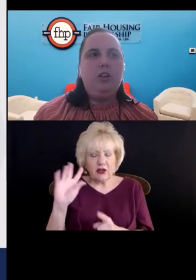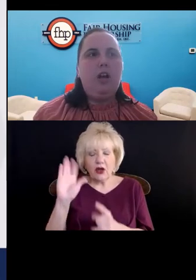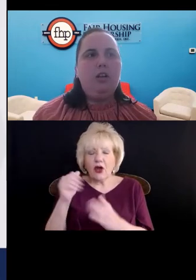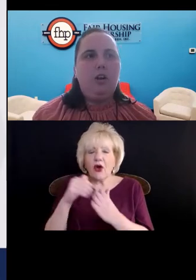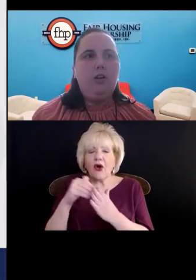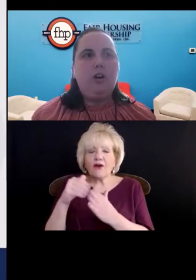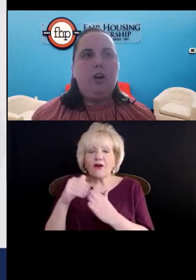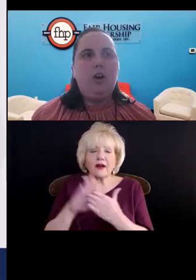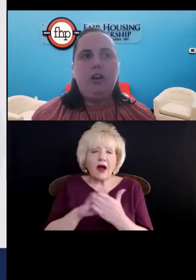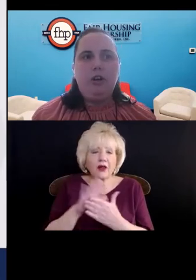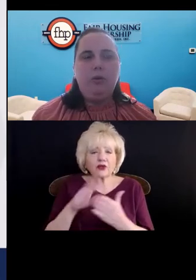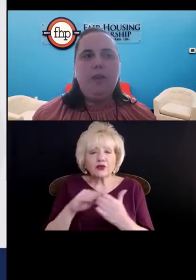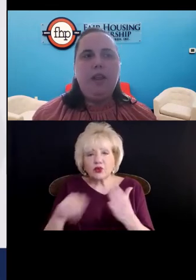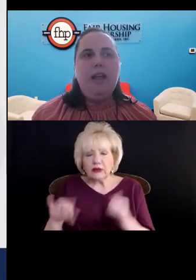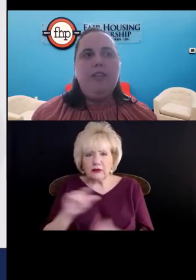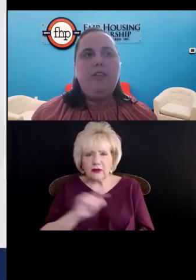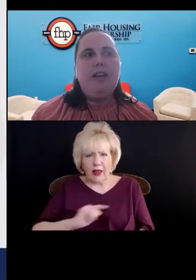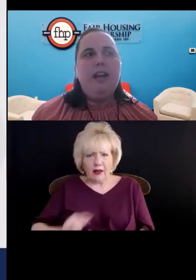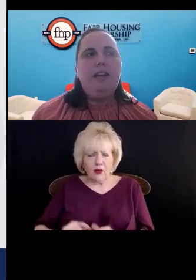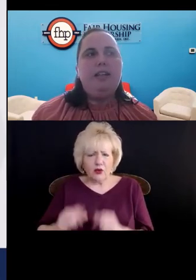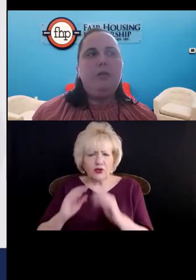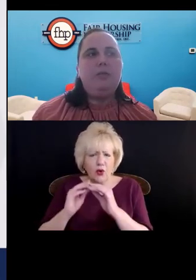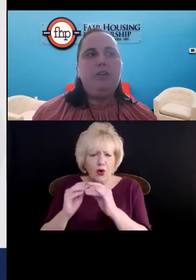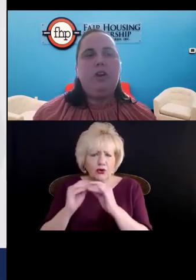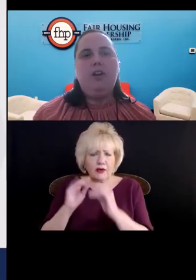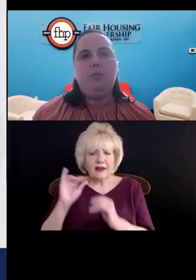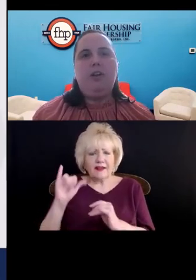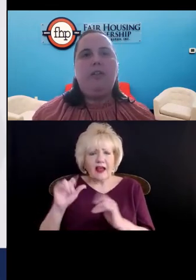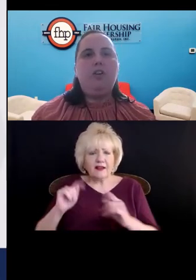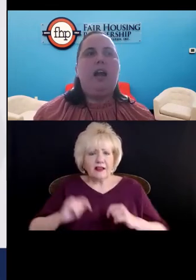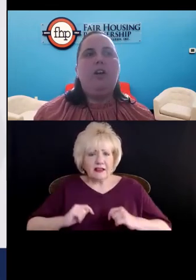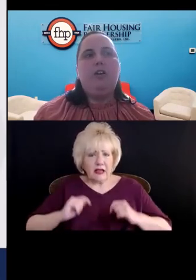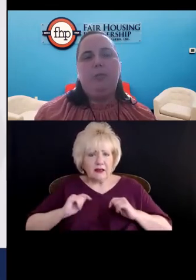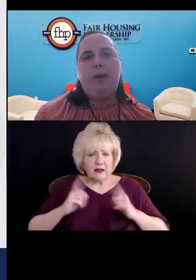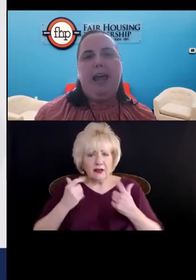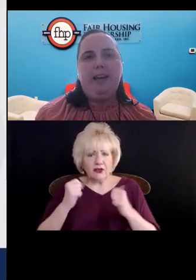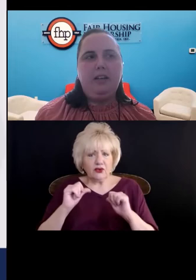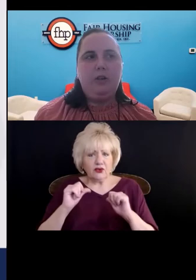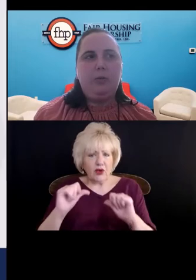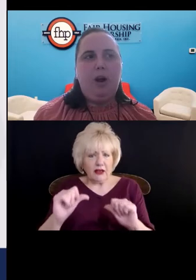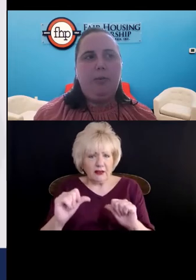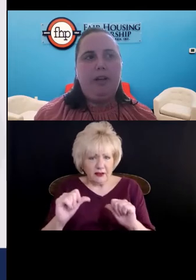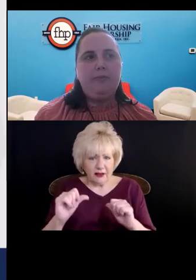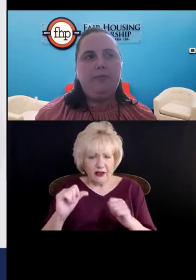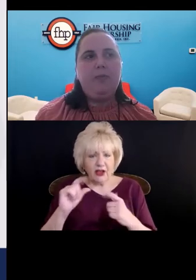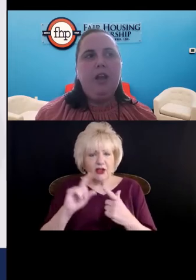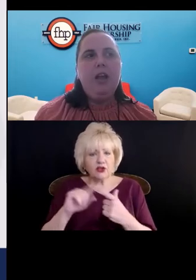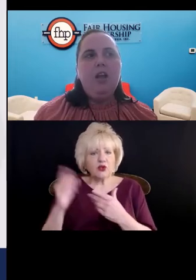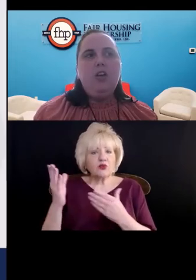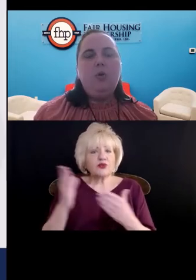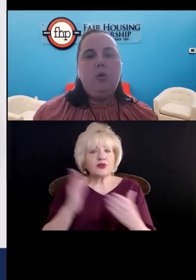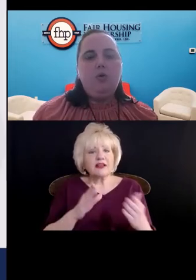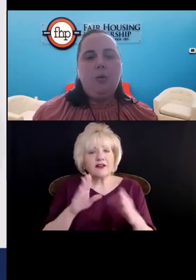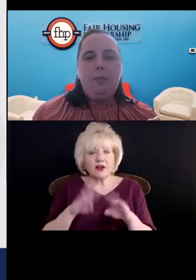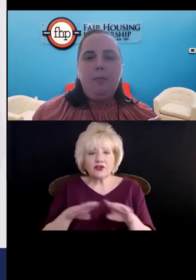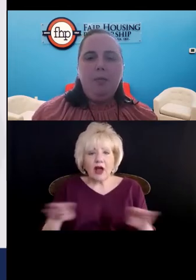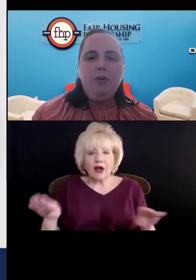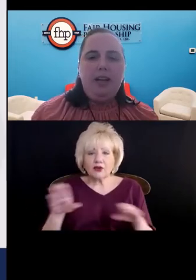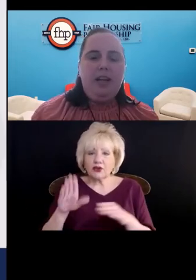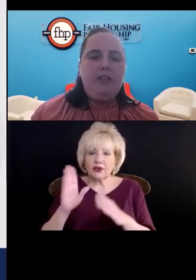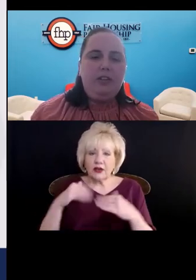students or young adults argue that the tenant is simply trying to bring their childhood pet into the property. So